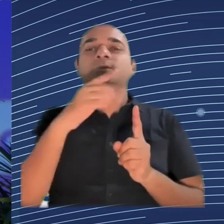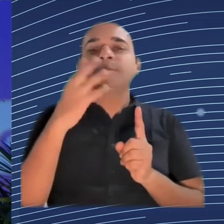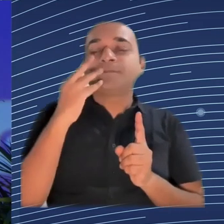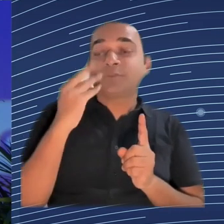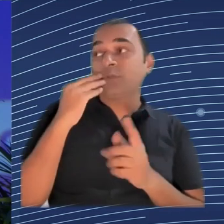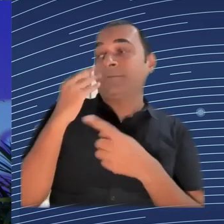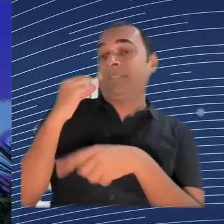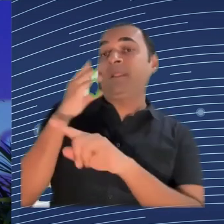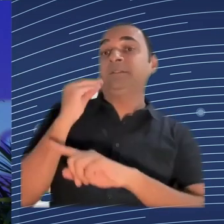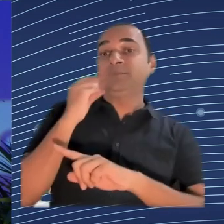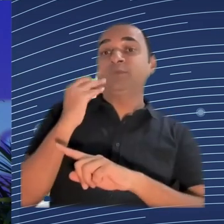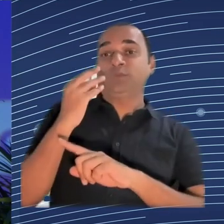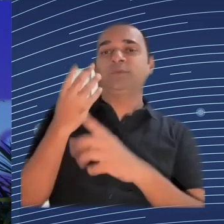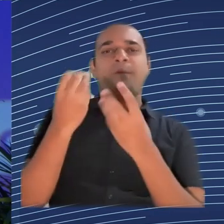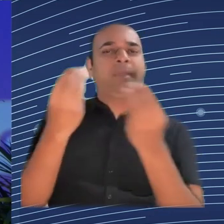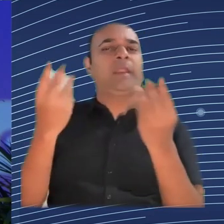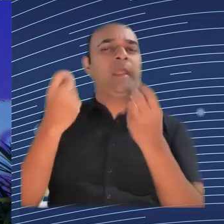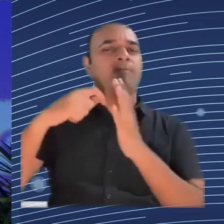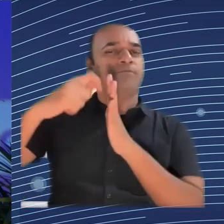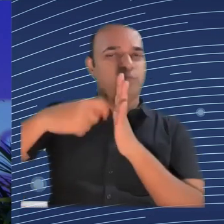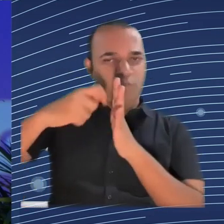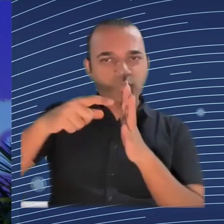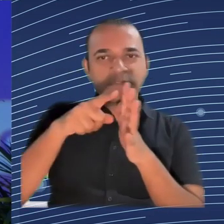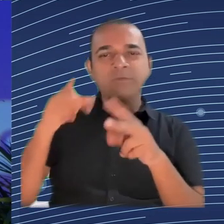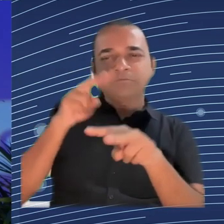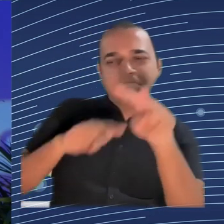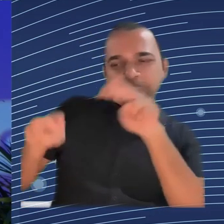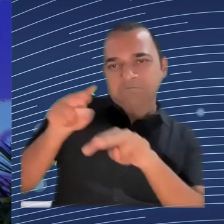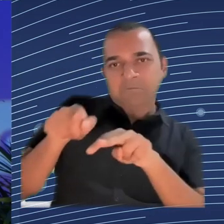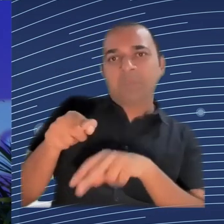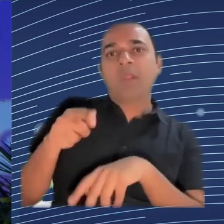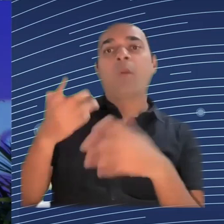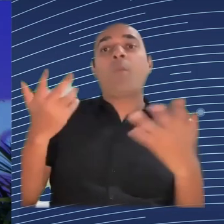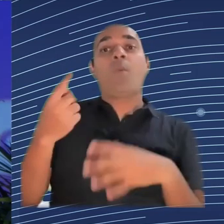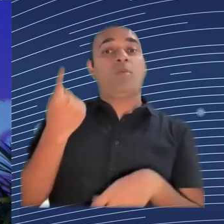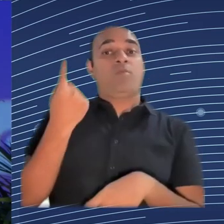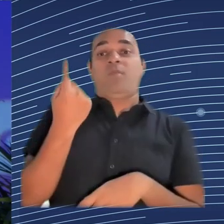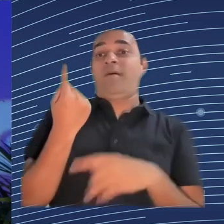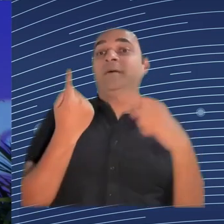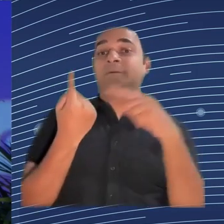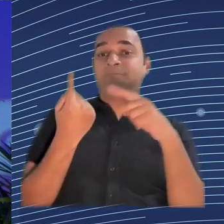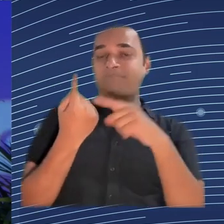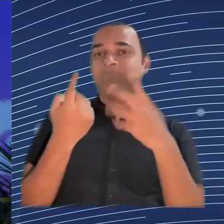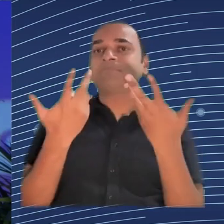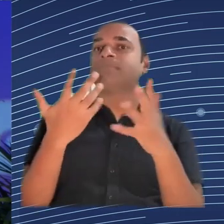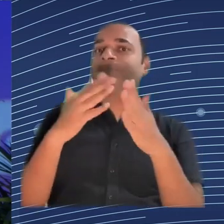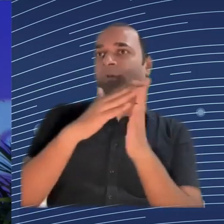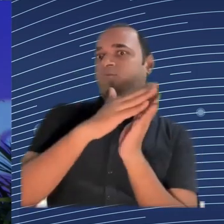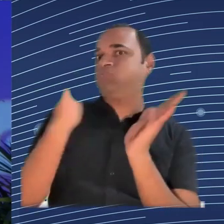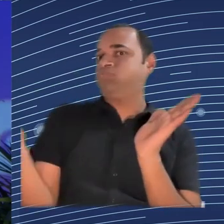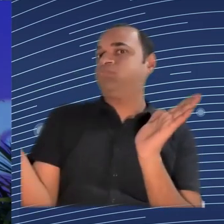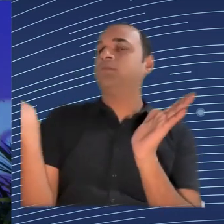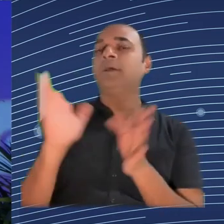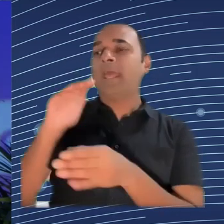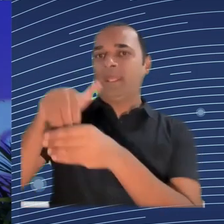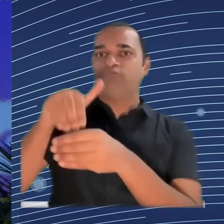the process is in a small area, maybe with one department of the organization or one service, one policy area, and so on.